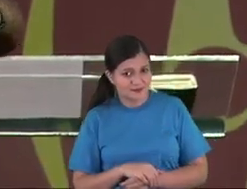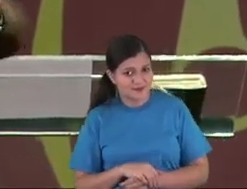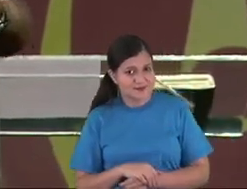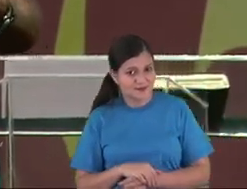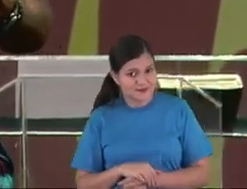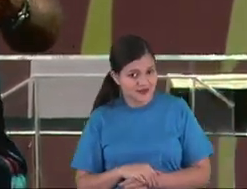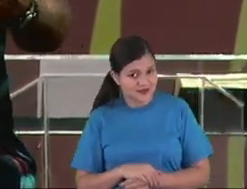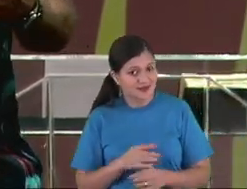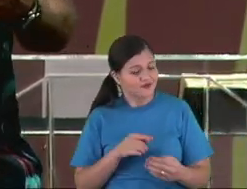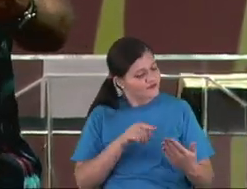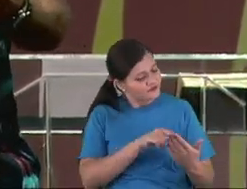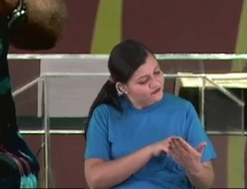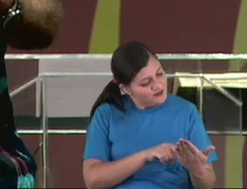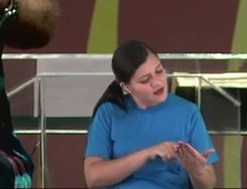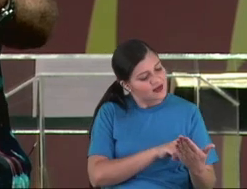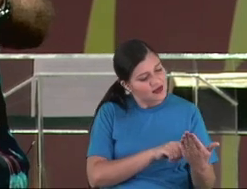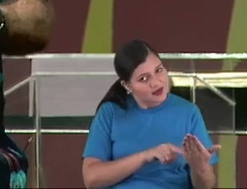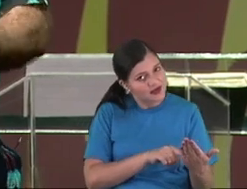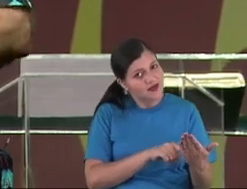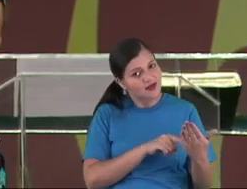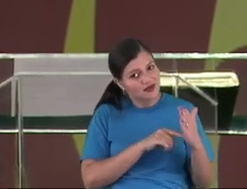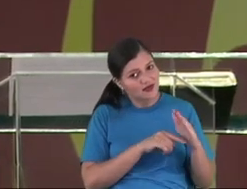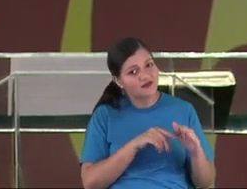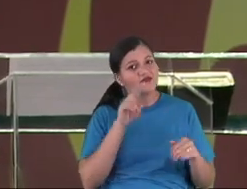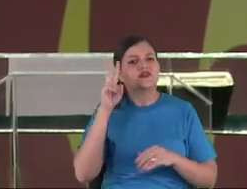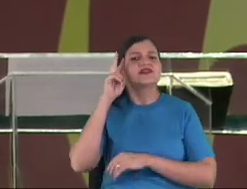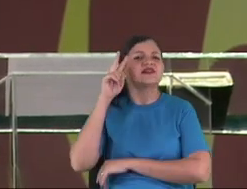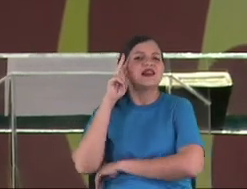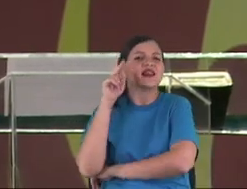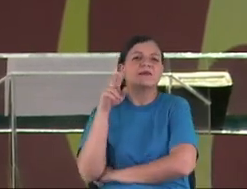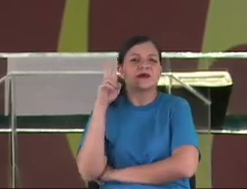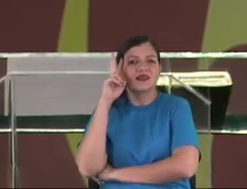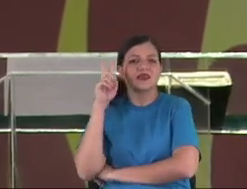So help your kid read the story.